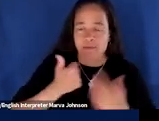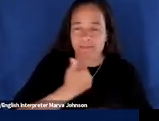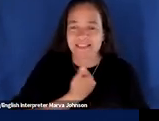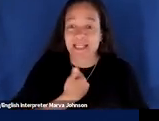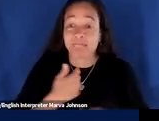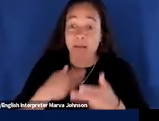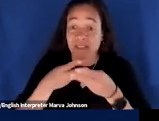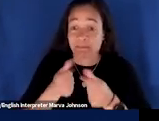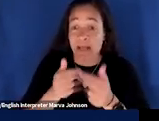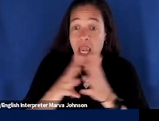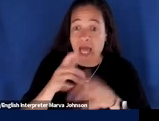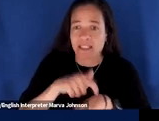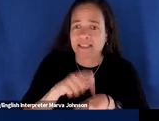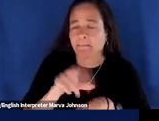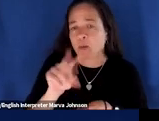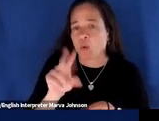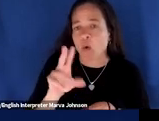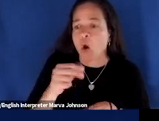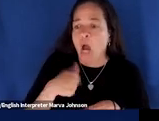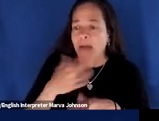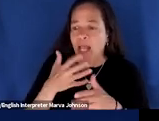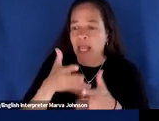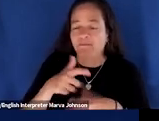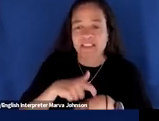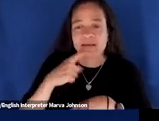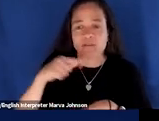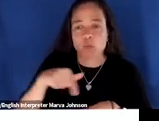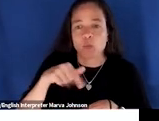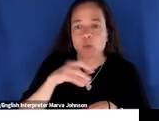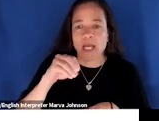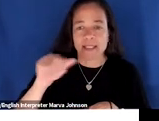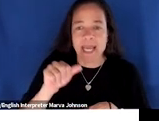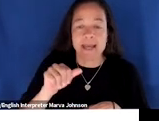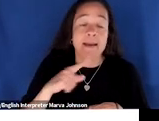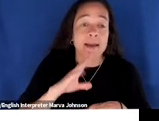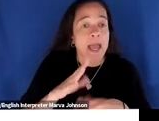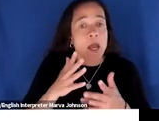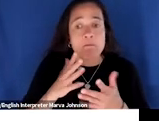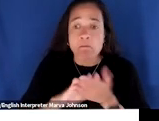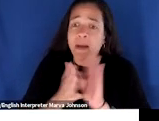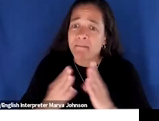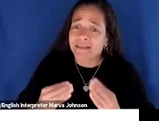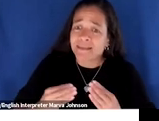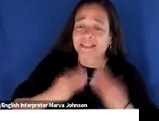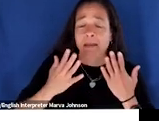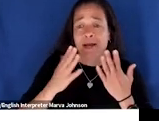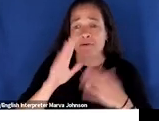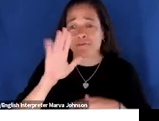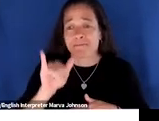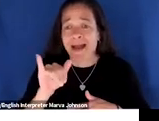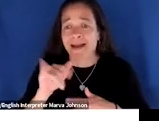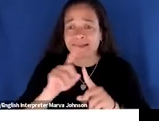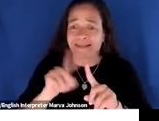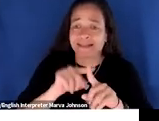on this because i do want to leave some space for for the q a but i invite you to be inspired by some of the truly truly habit shifting